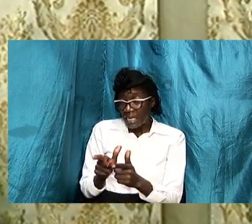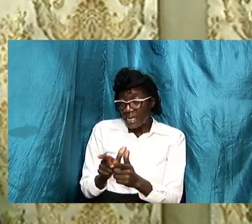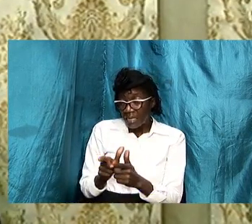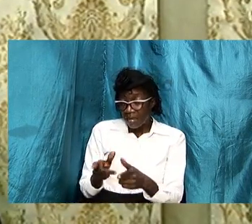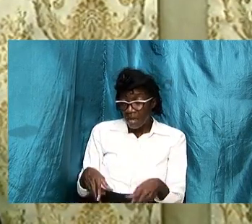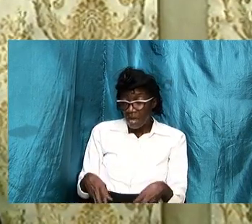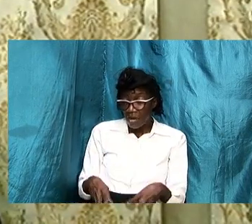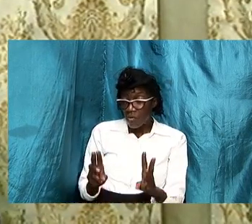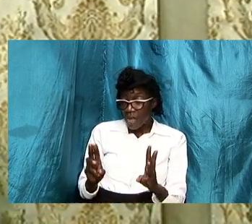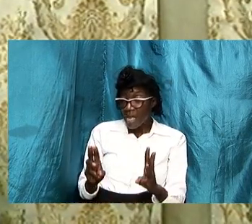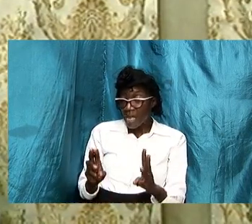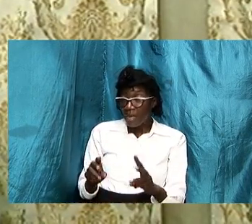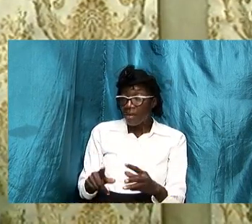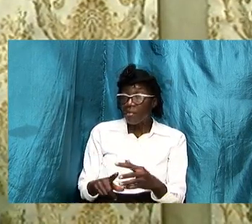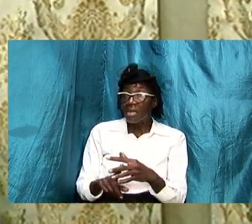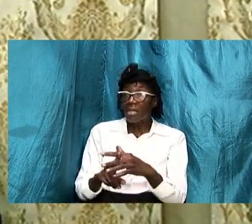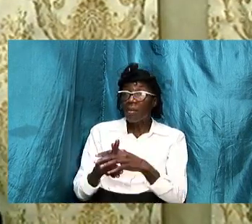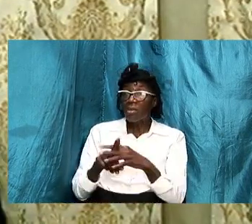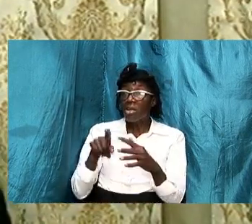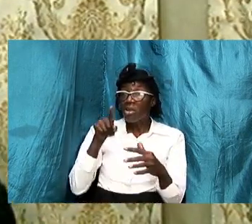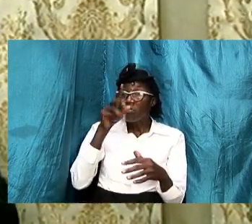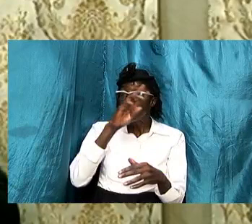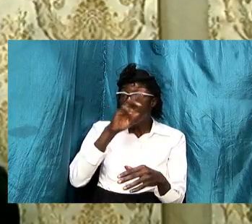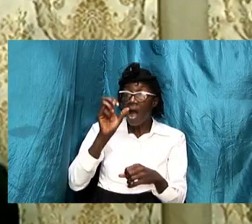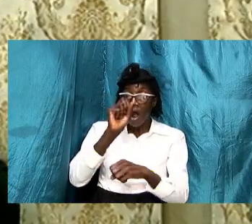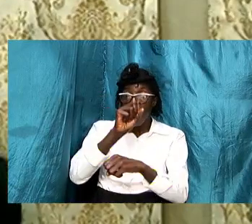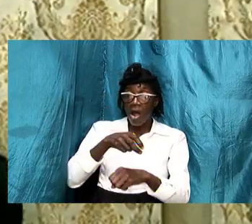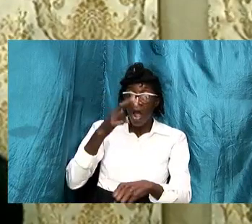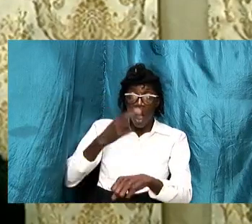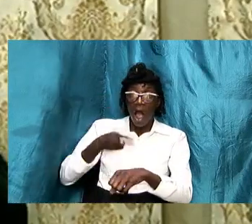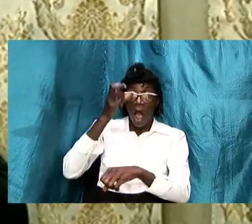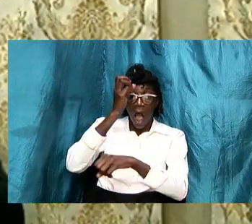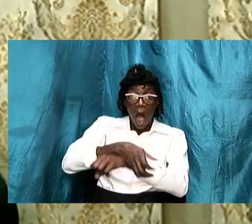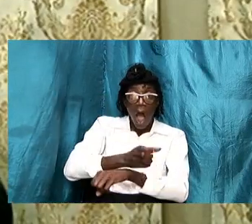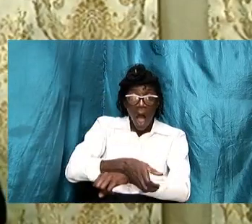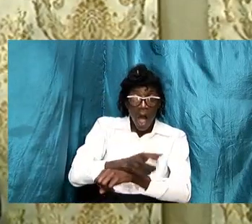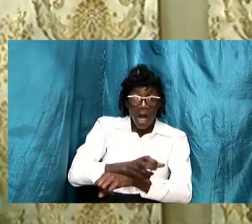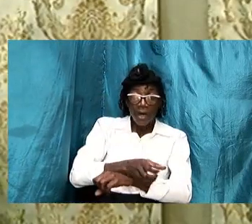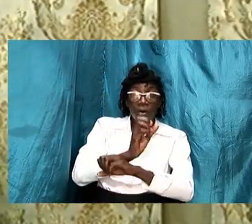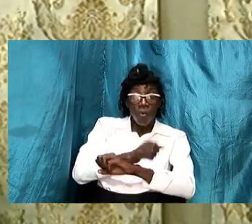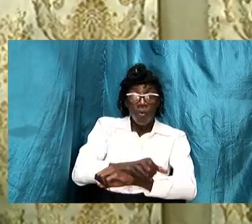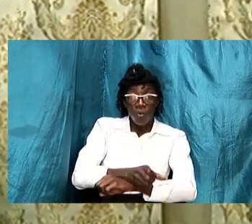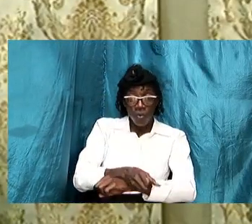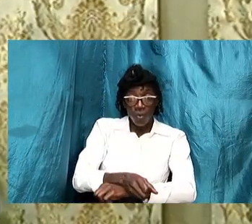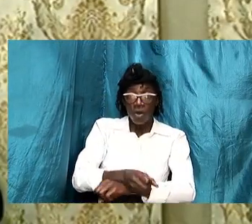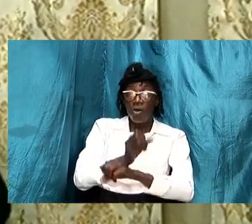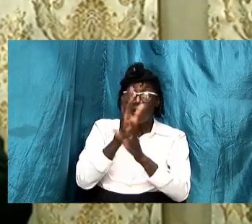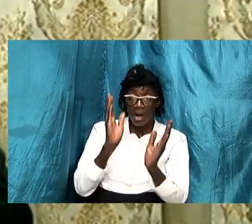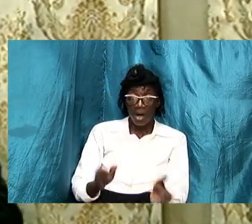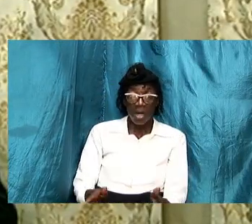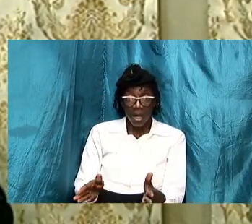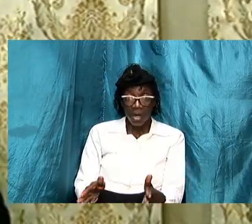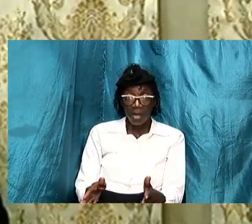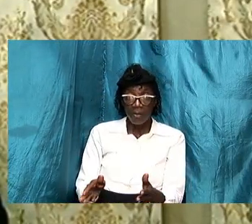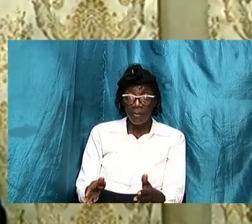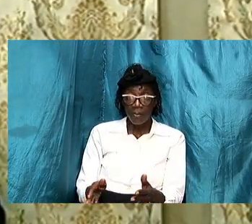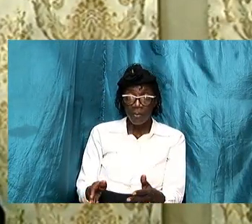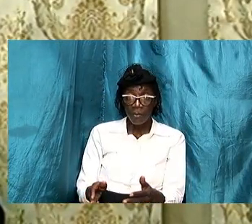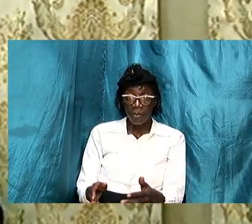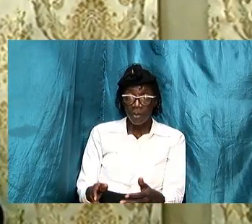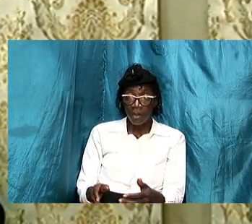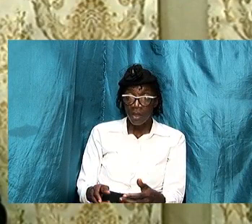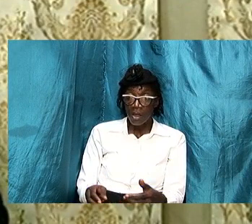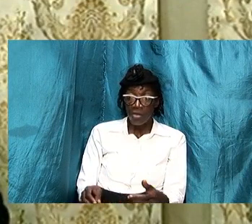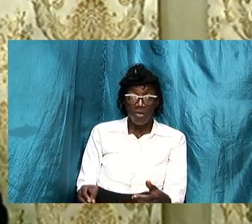that you are now becoming slaves and you are becoming second-class citizens in your country and you're becoming second